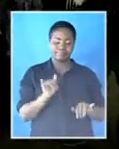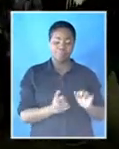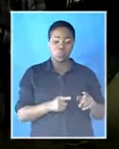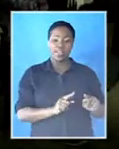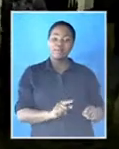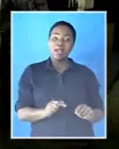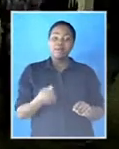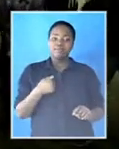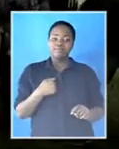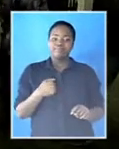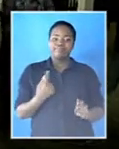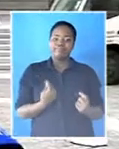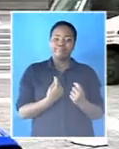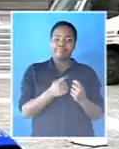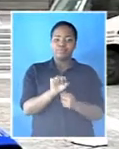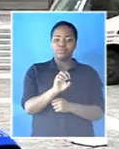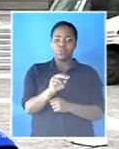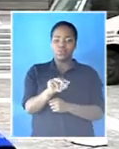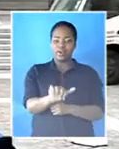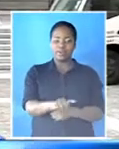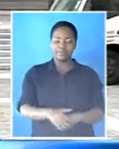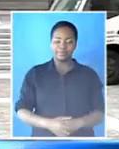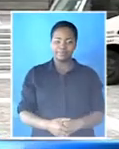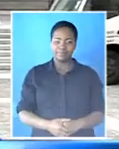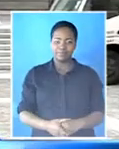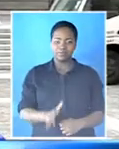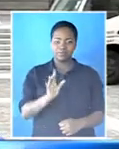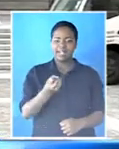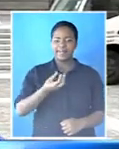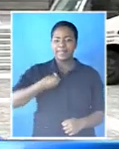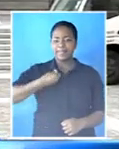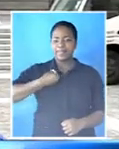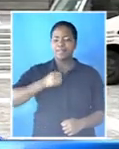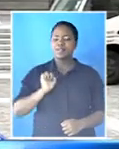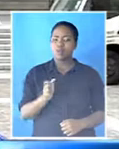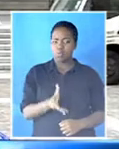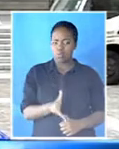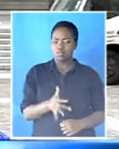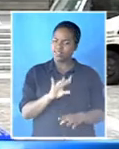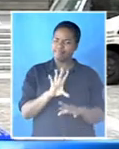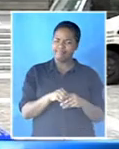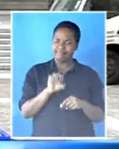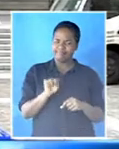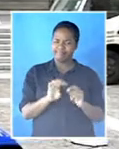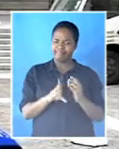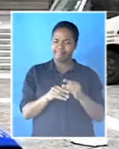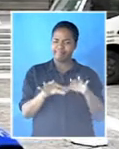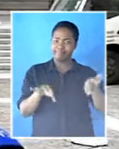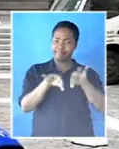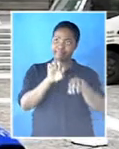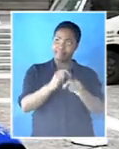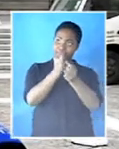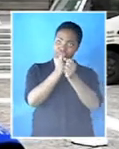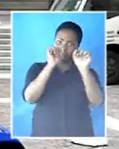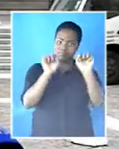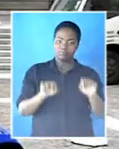part of the guard of honour. We are going to have our junior guard of honour. Those are the young people, part of our investment in democracy. They are going